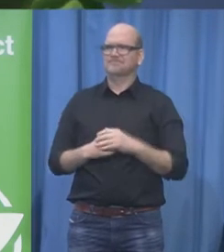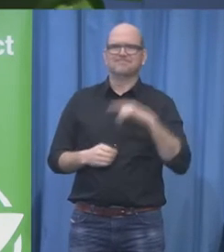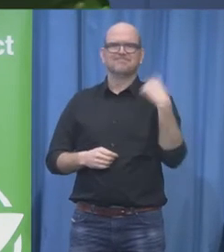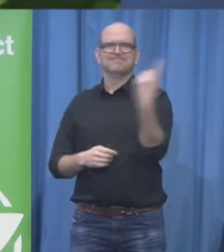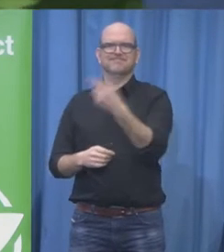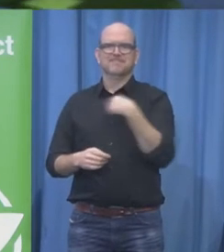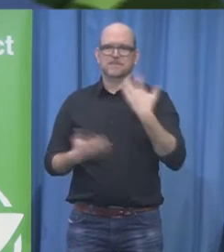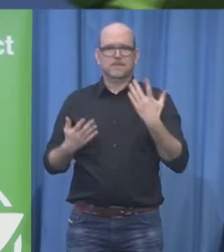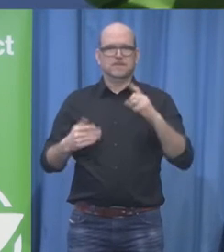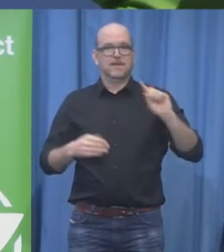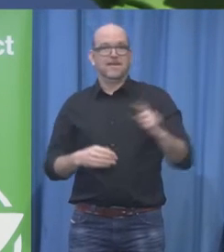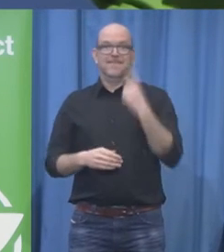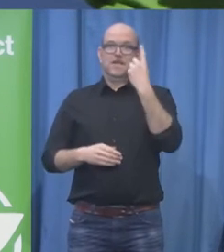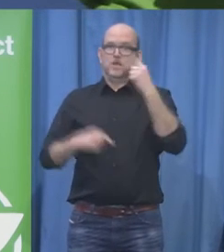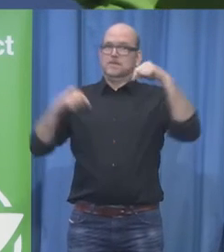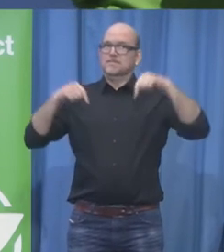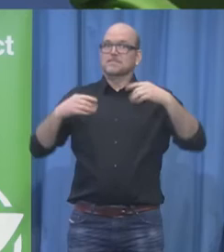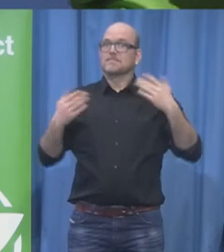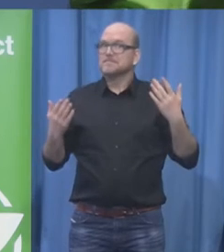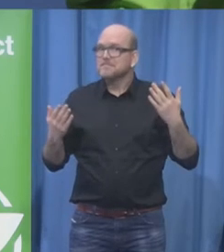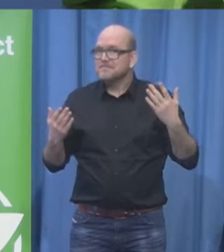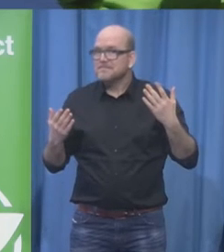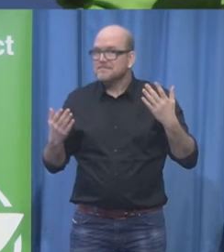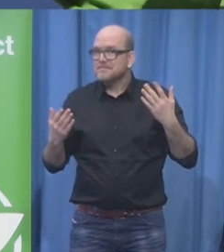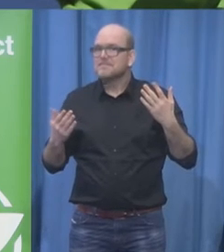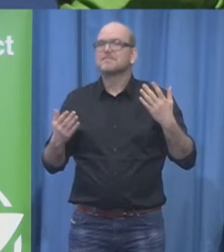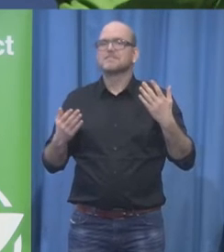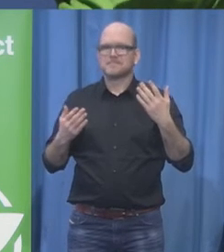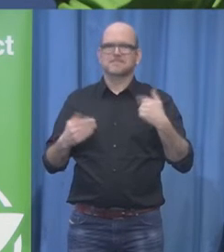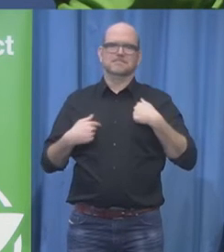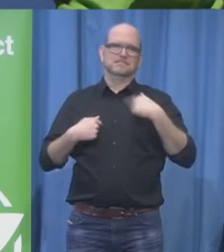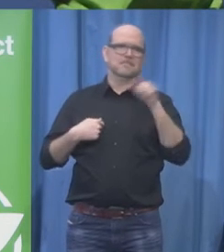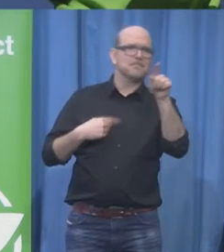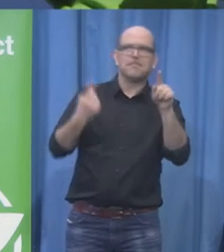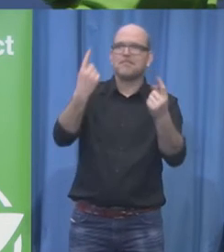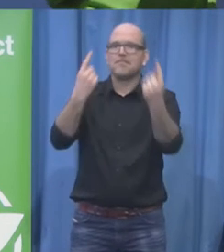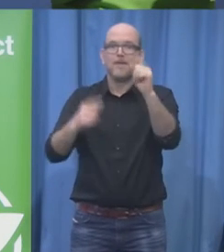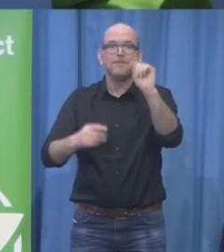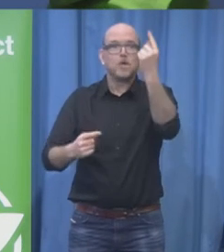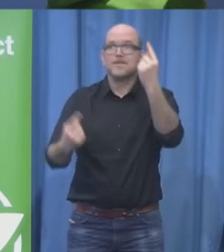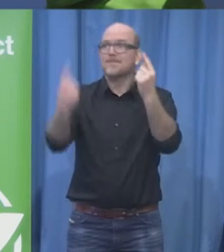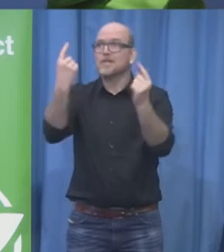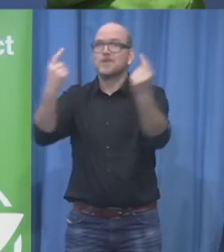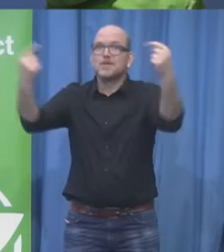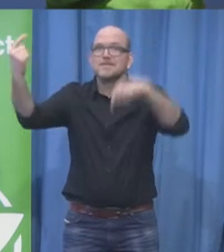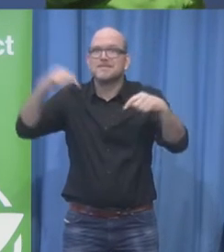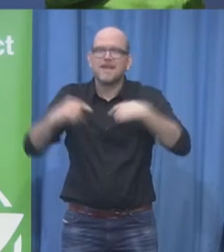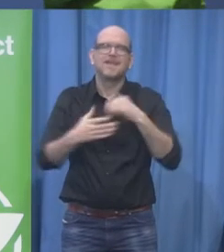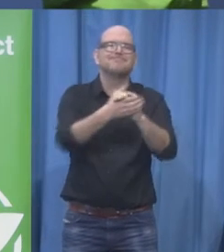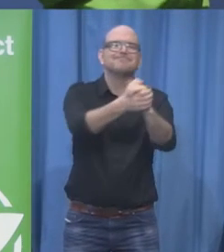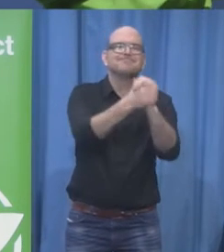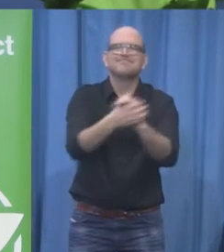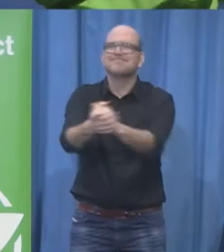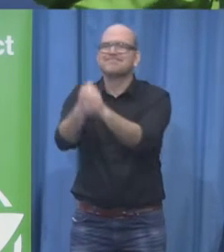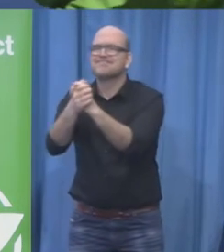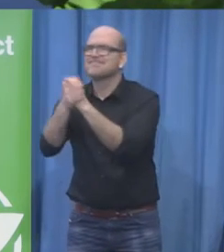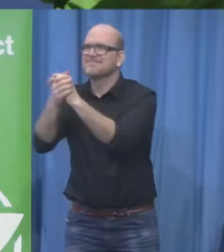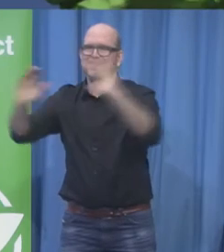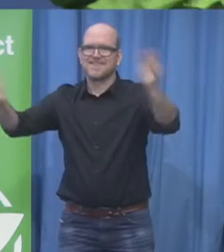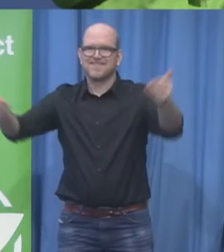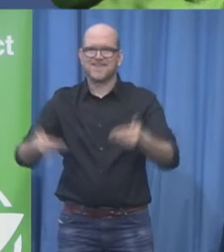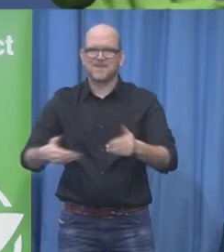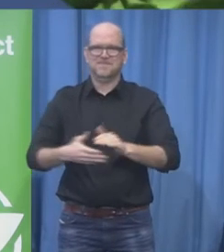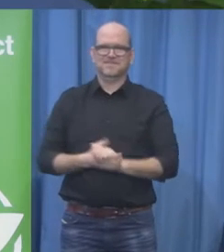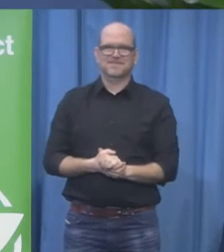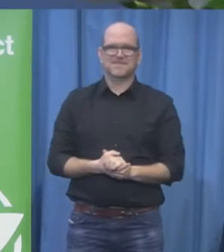conference you are very welcome for your very first time and for those of you are coming back or welcome home welcome back